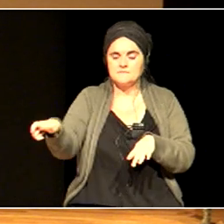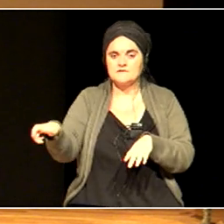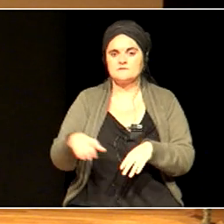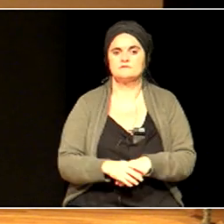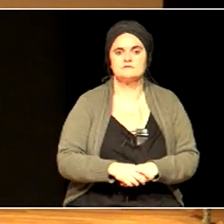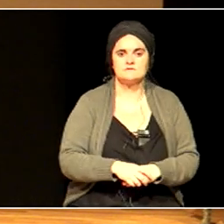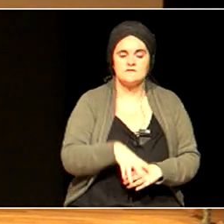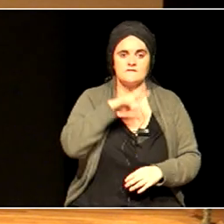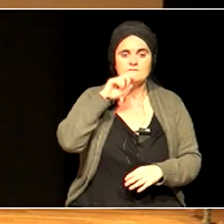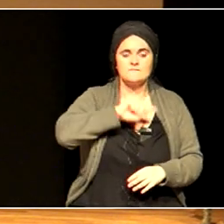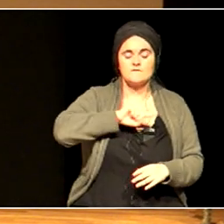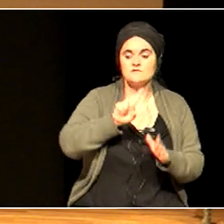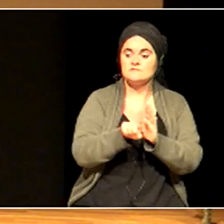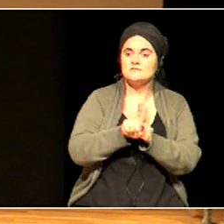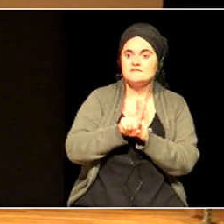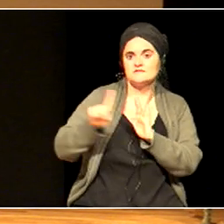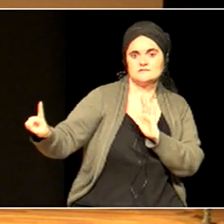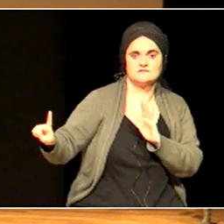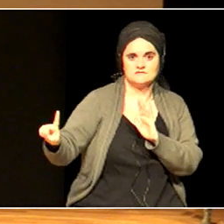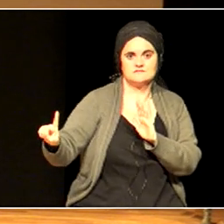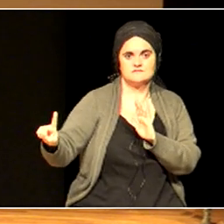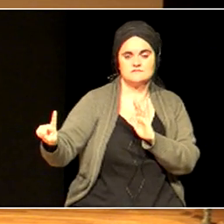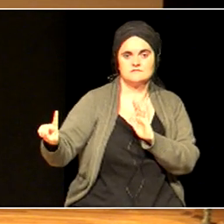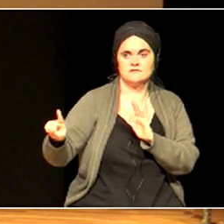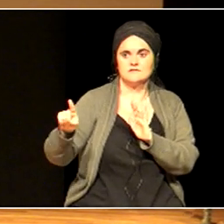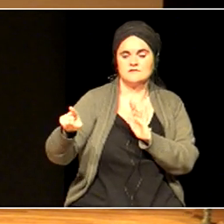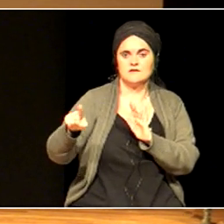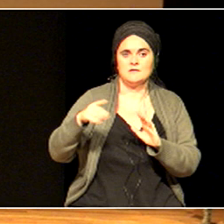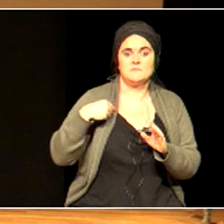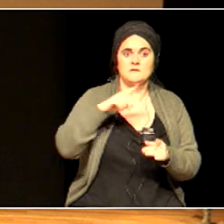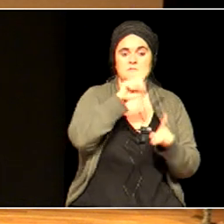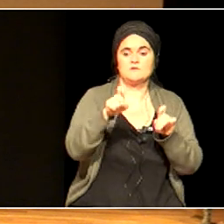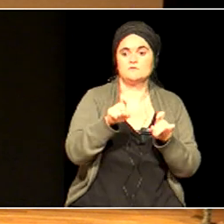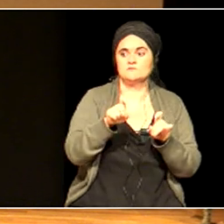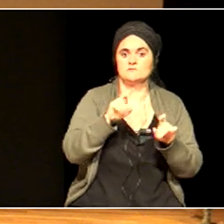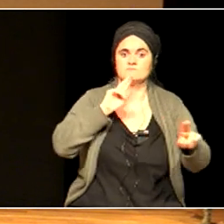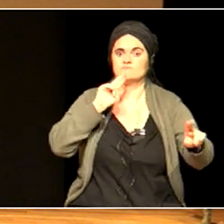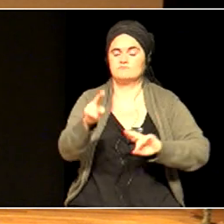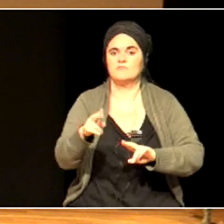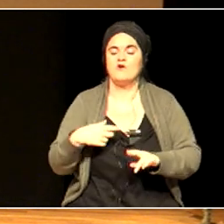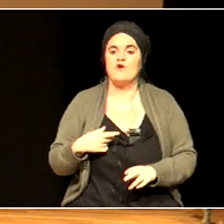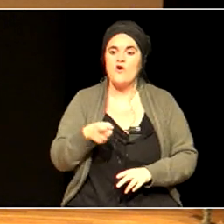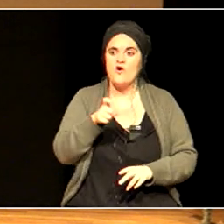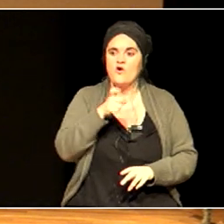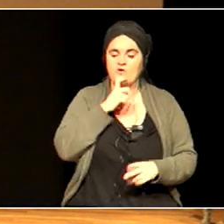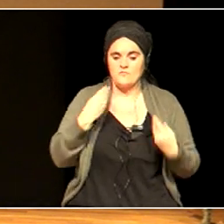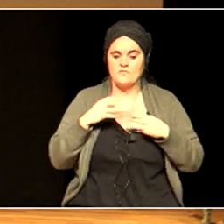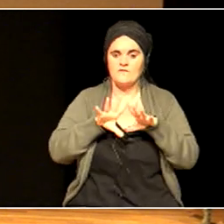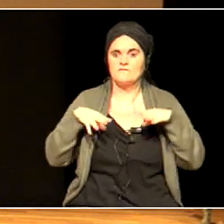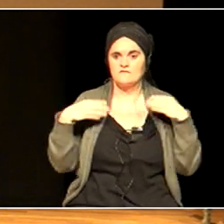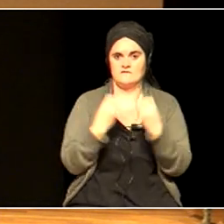answer the same, very same question, they answer the question, how should we live together, but we come up with very different answers.